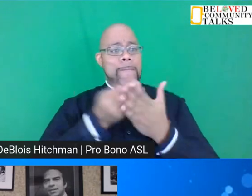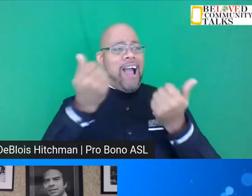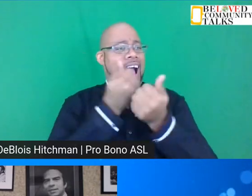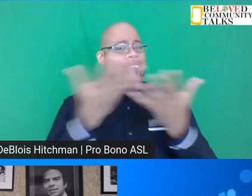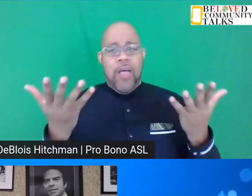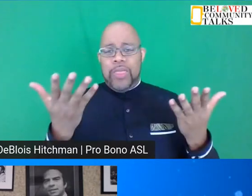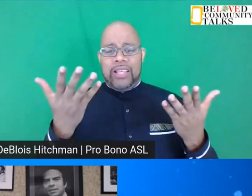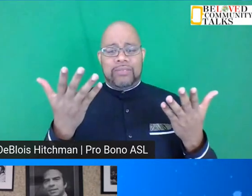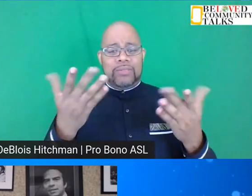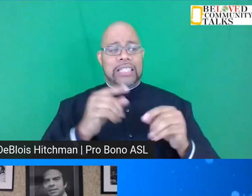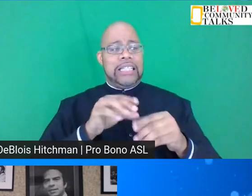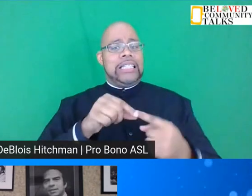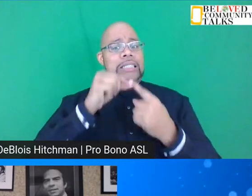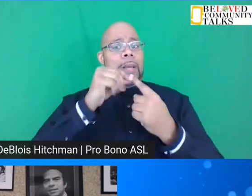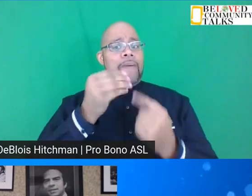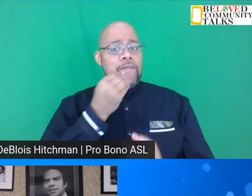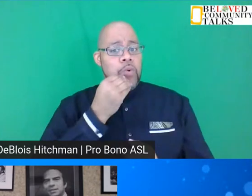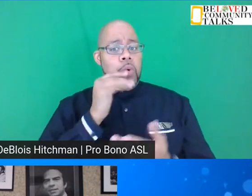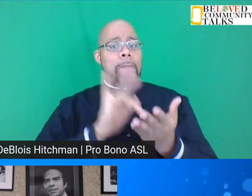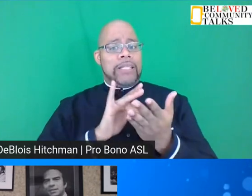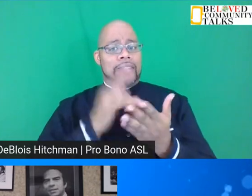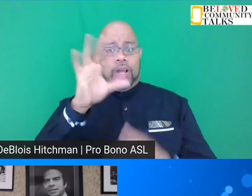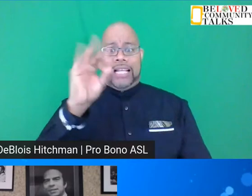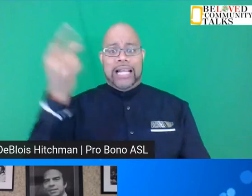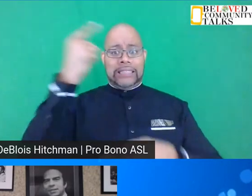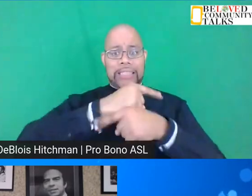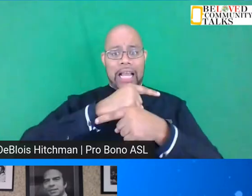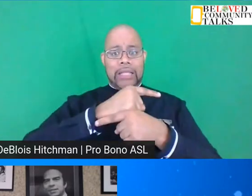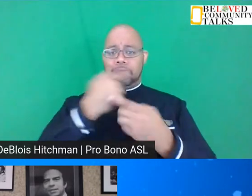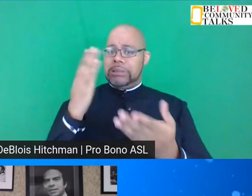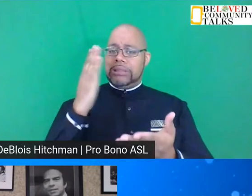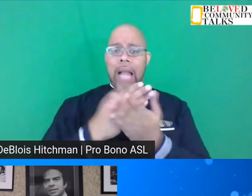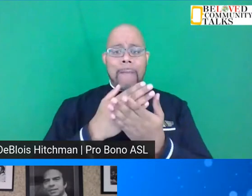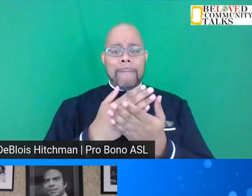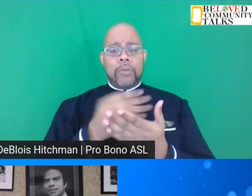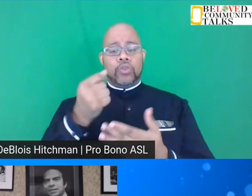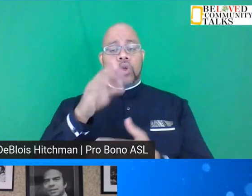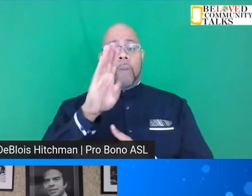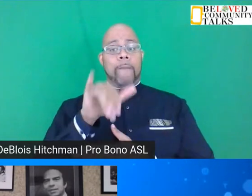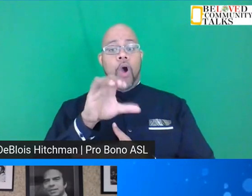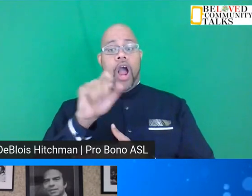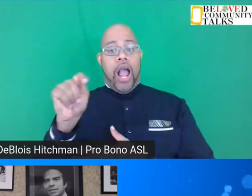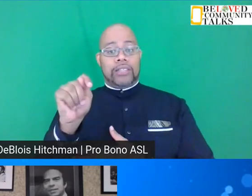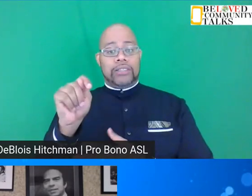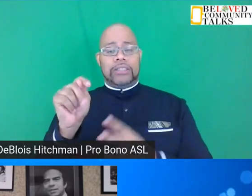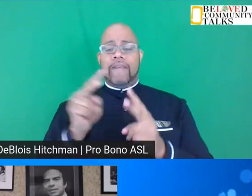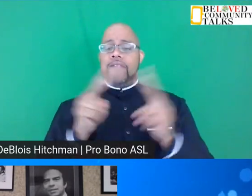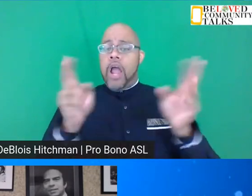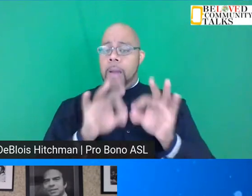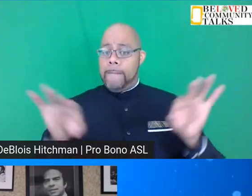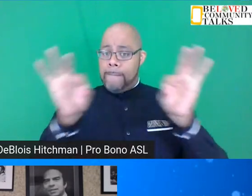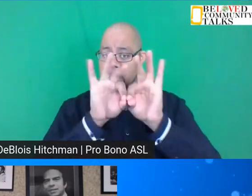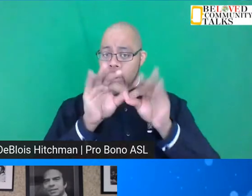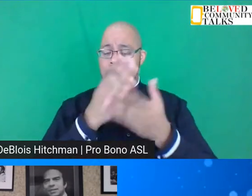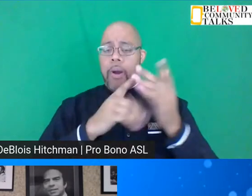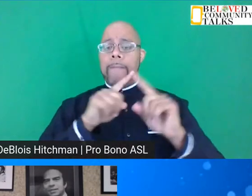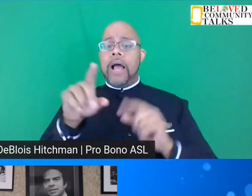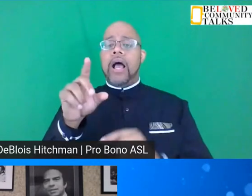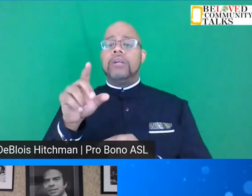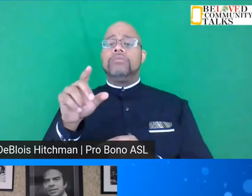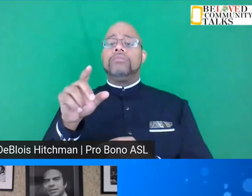but food or medicine for 90 days. So the boycott was a very important part. But the